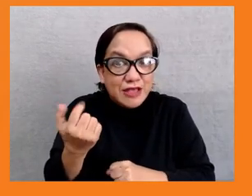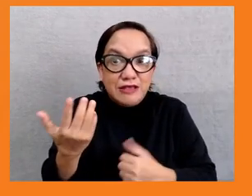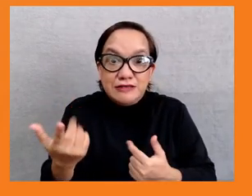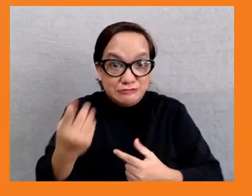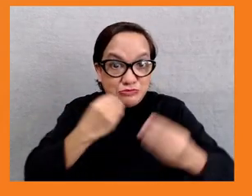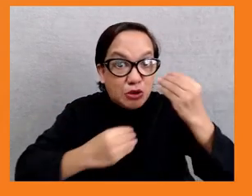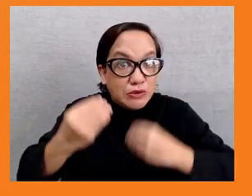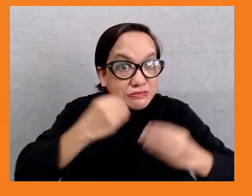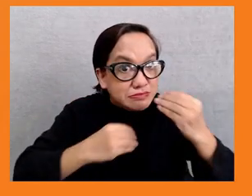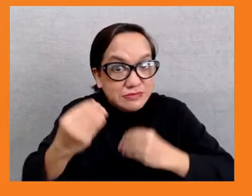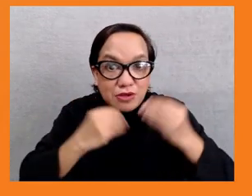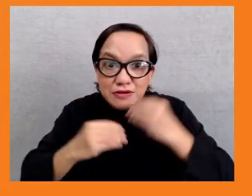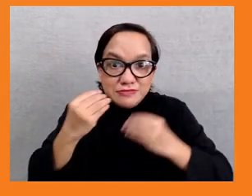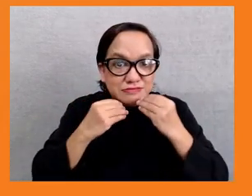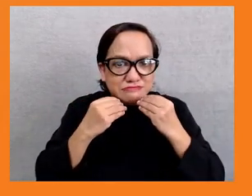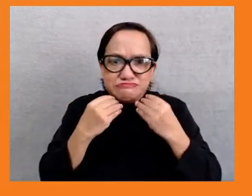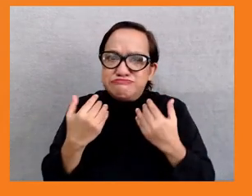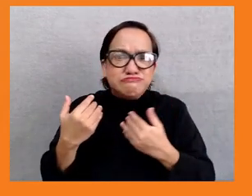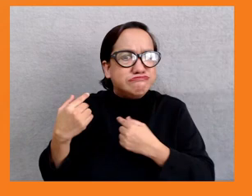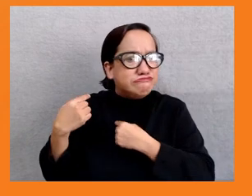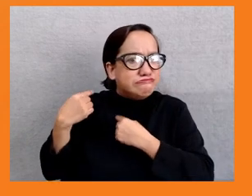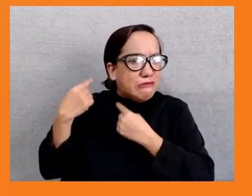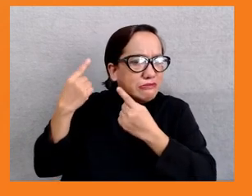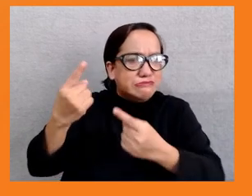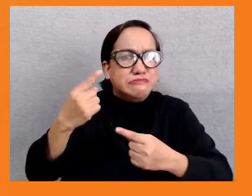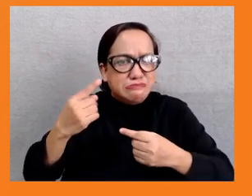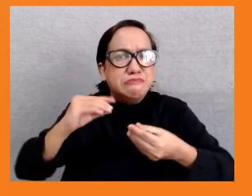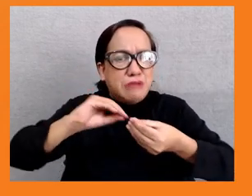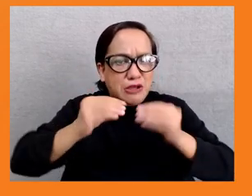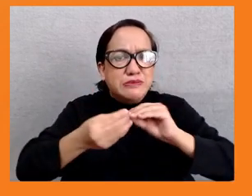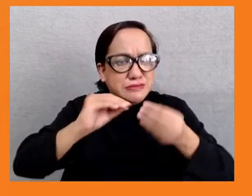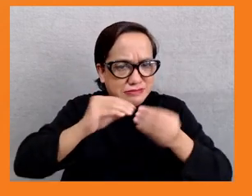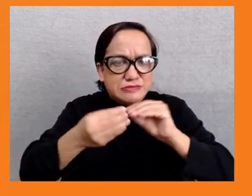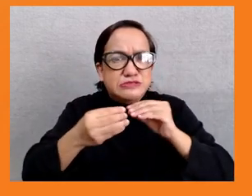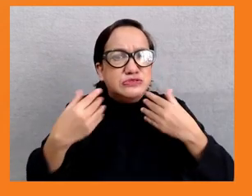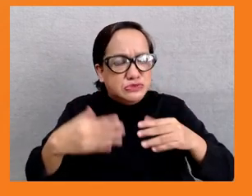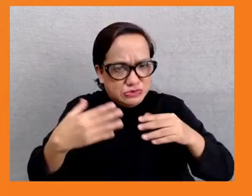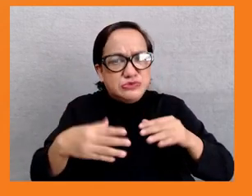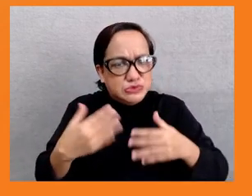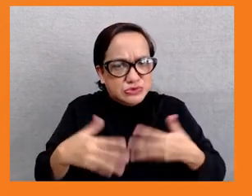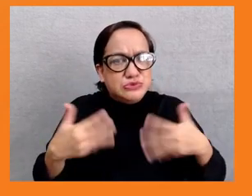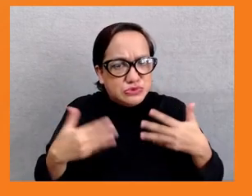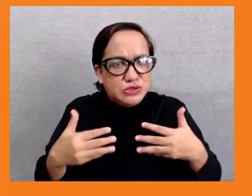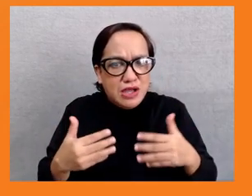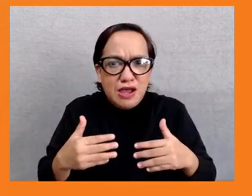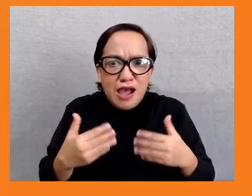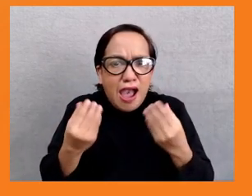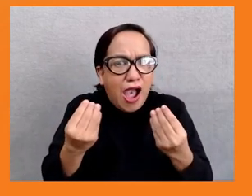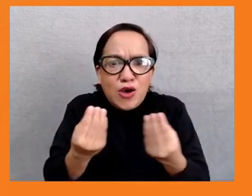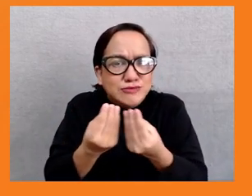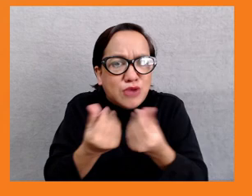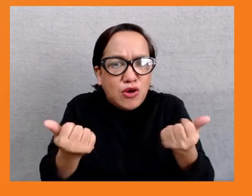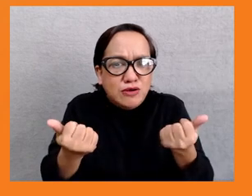relegated to the past. To meet these challenges, we need bold and innovative solutions